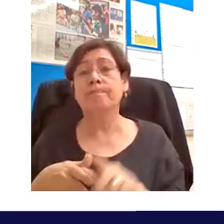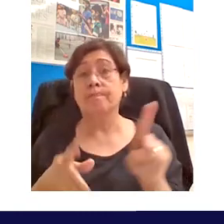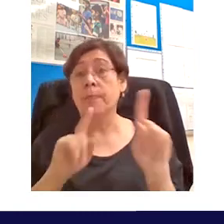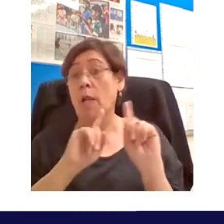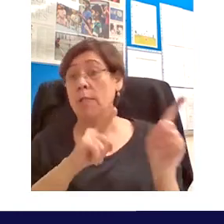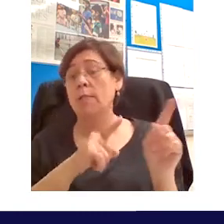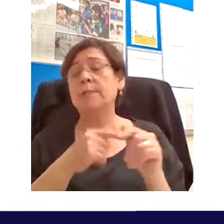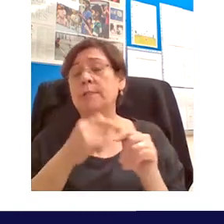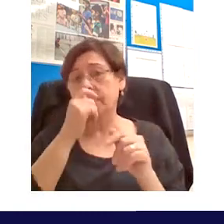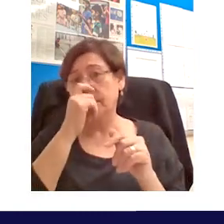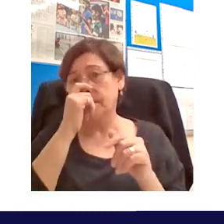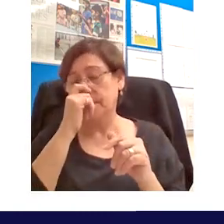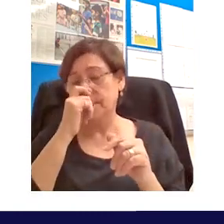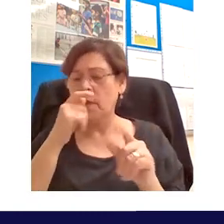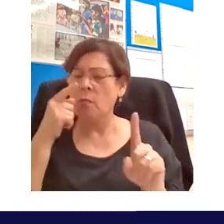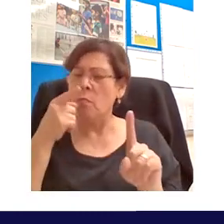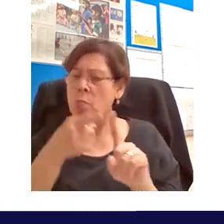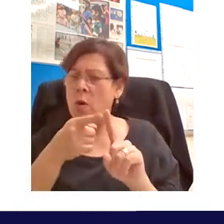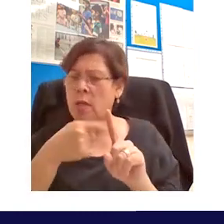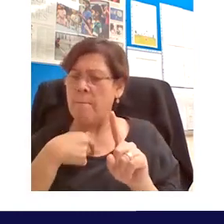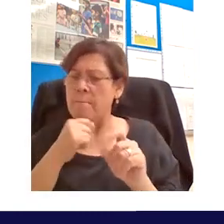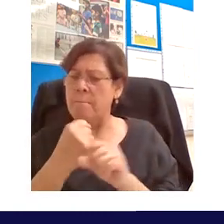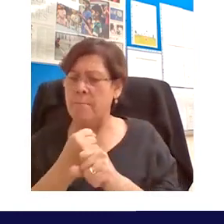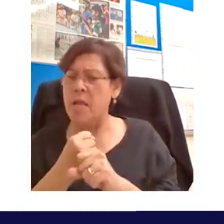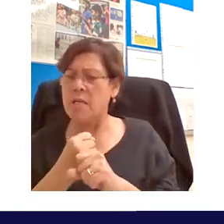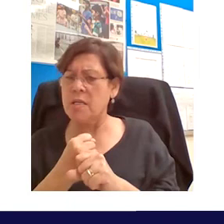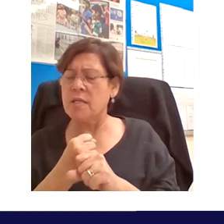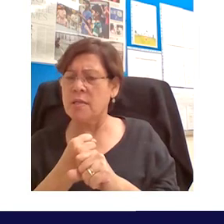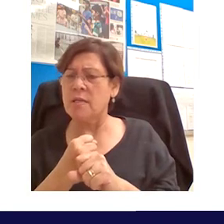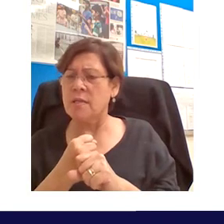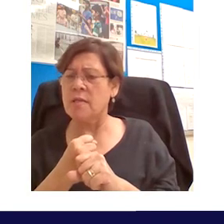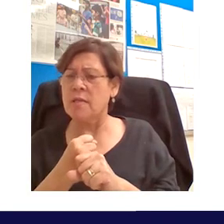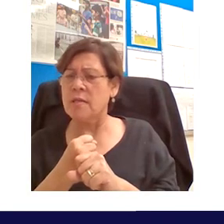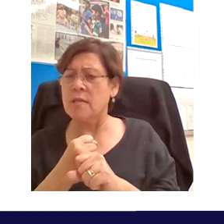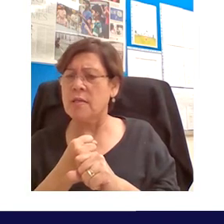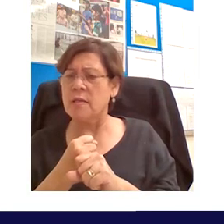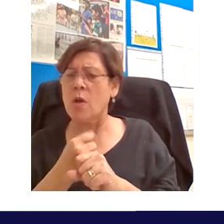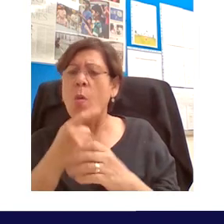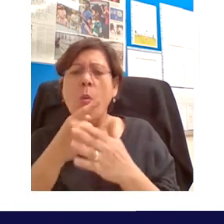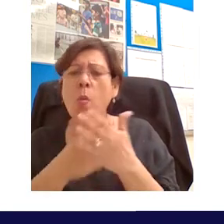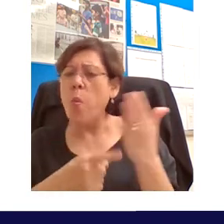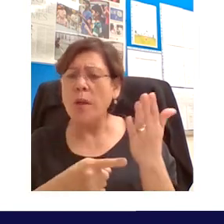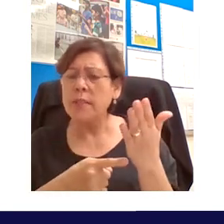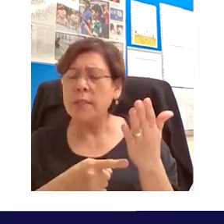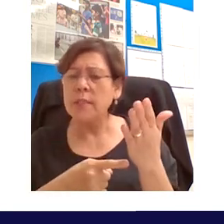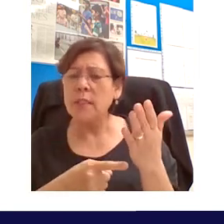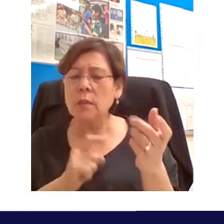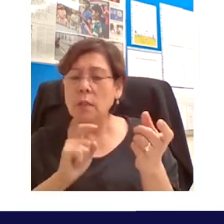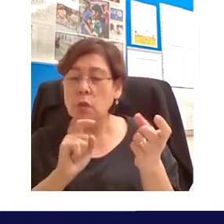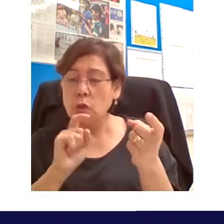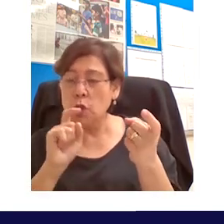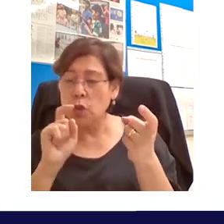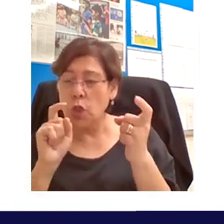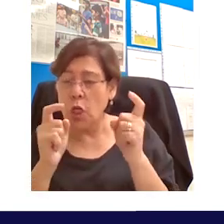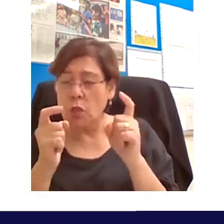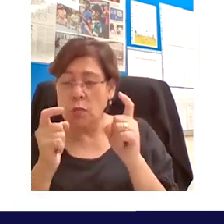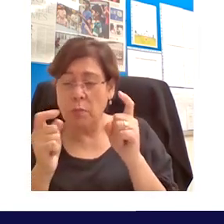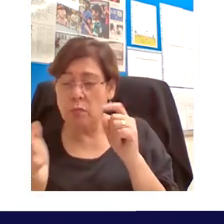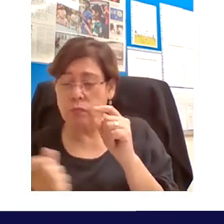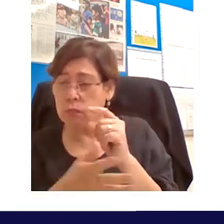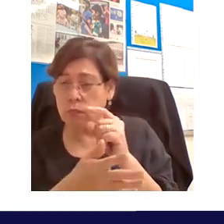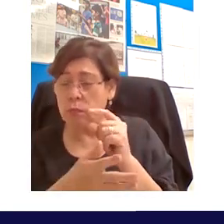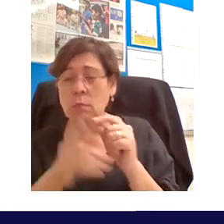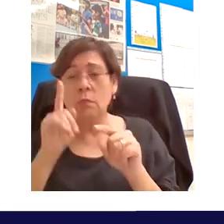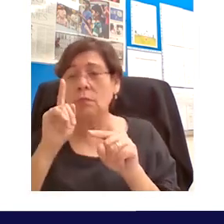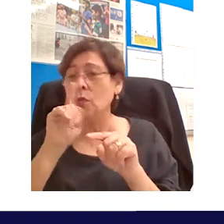I think the point that I was making is that what's particularly evanescent that is to say transient which disappears and is inaccessible to